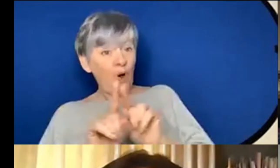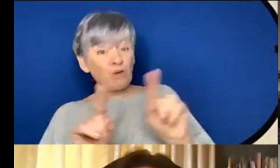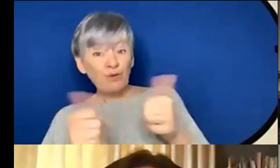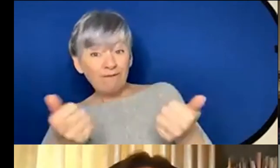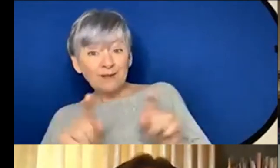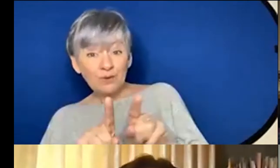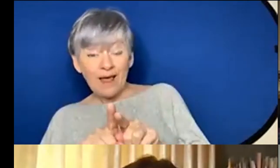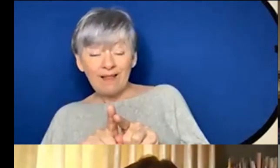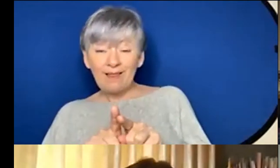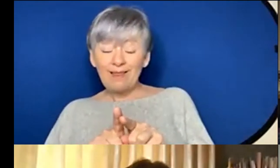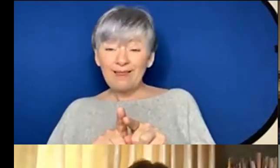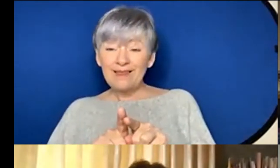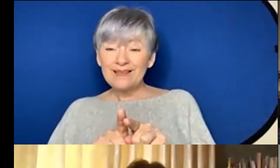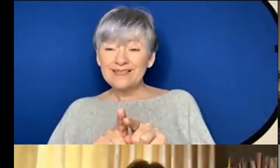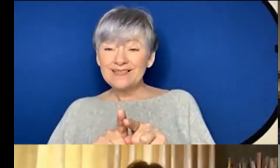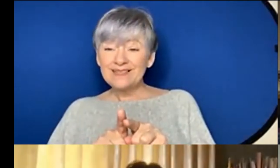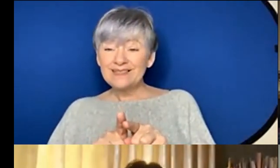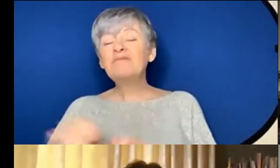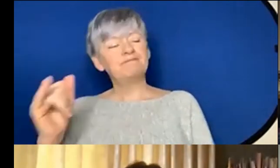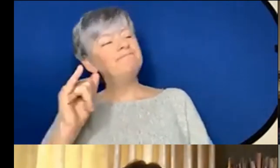yeah